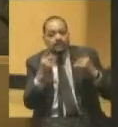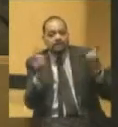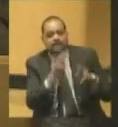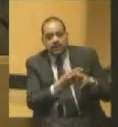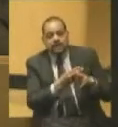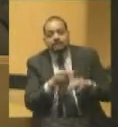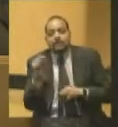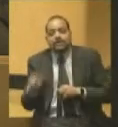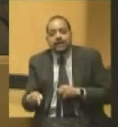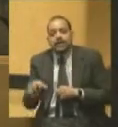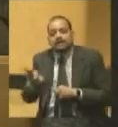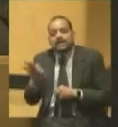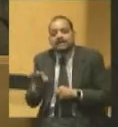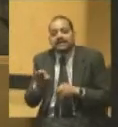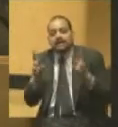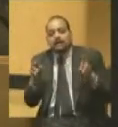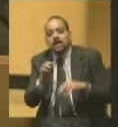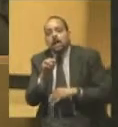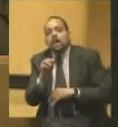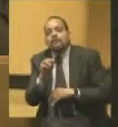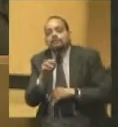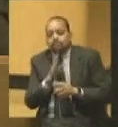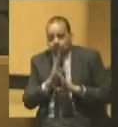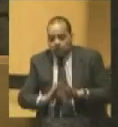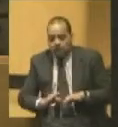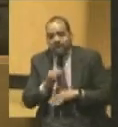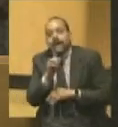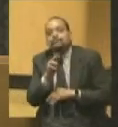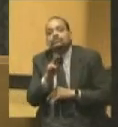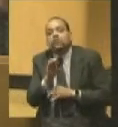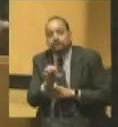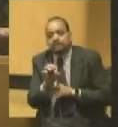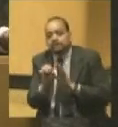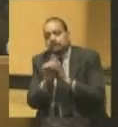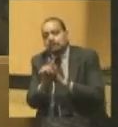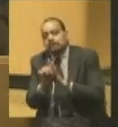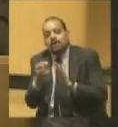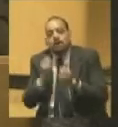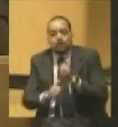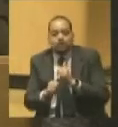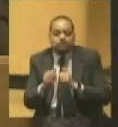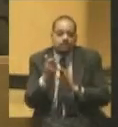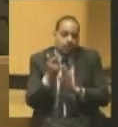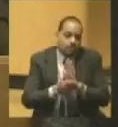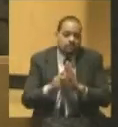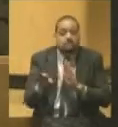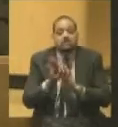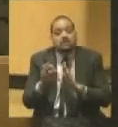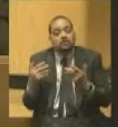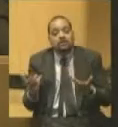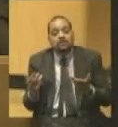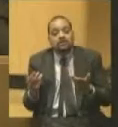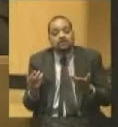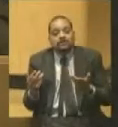a mute symbol of liberty under law, of protecting freedom of speech. They decided to select a